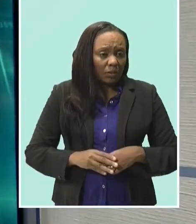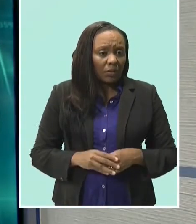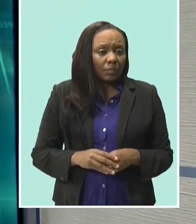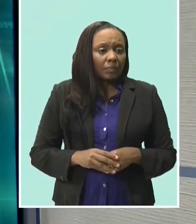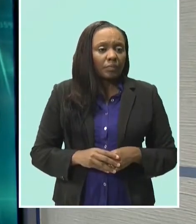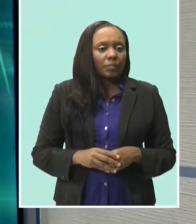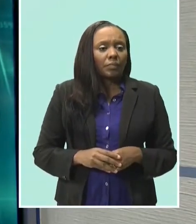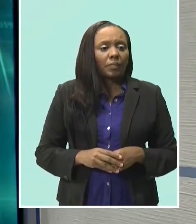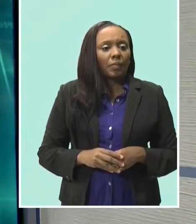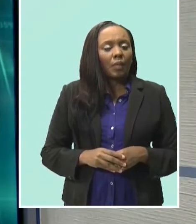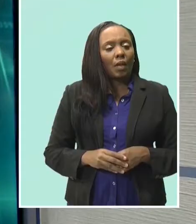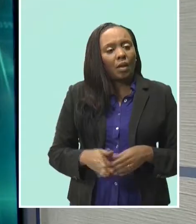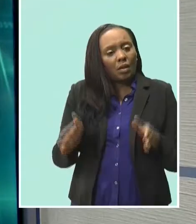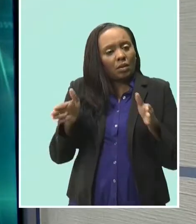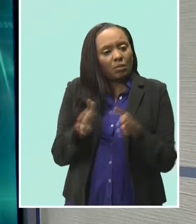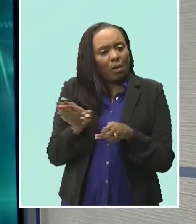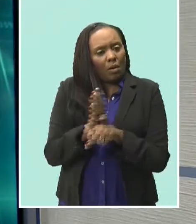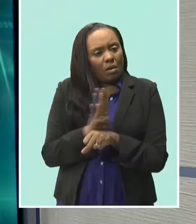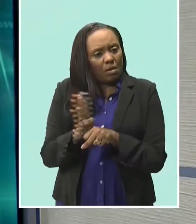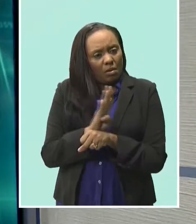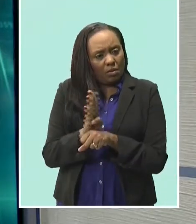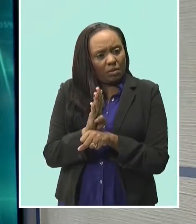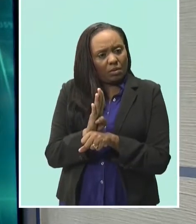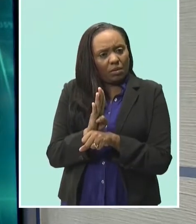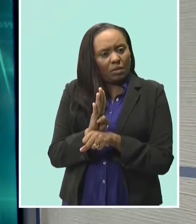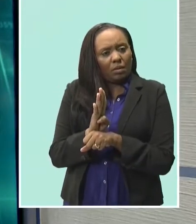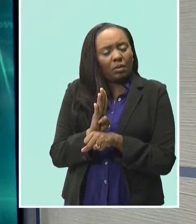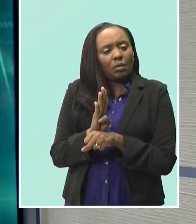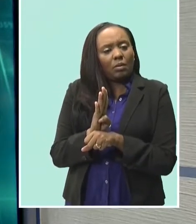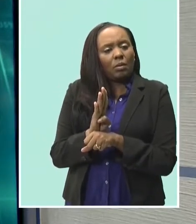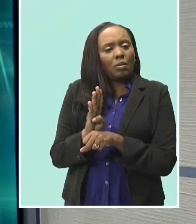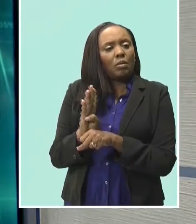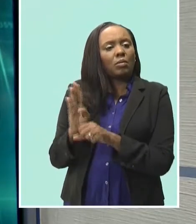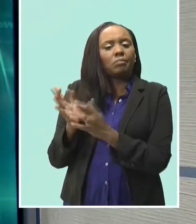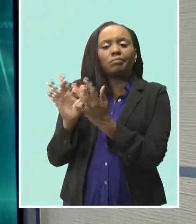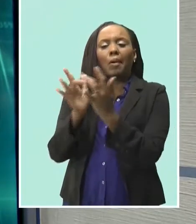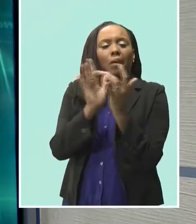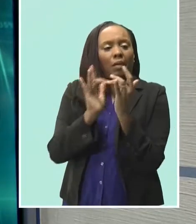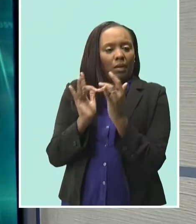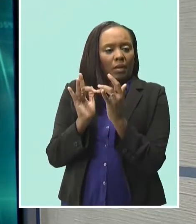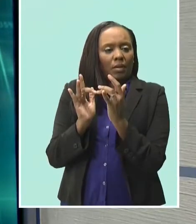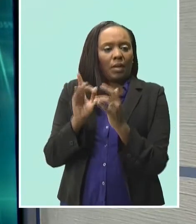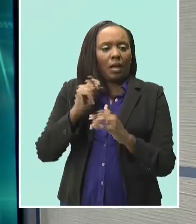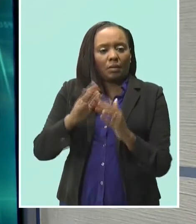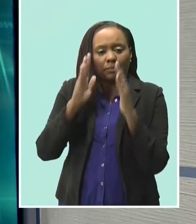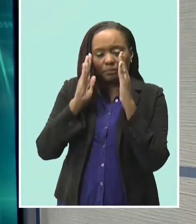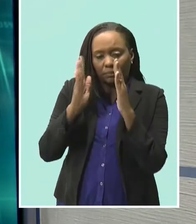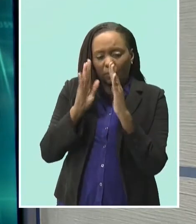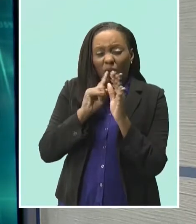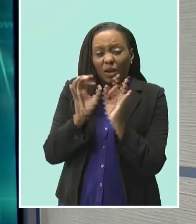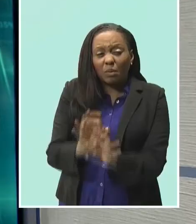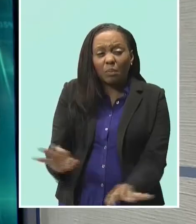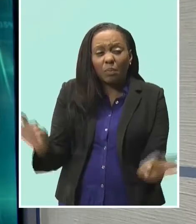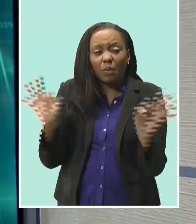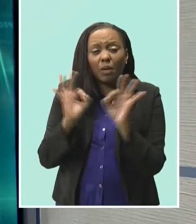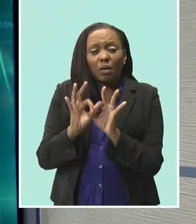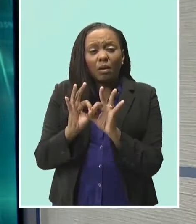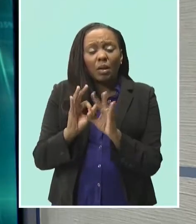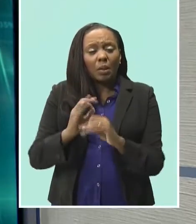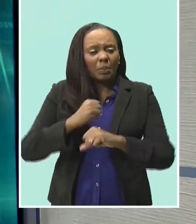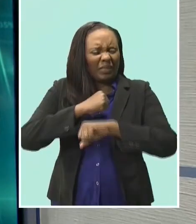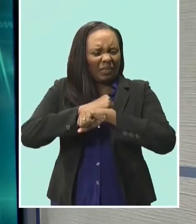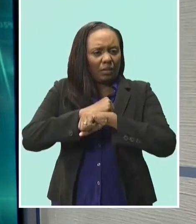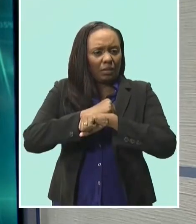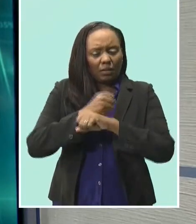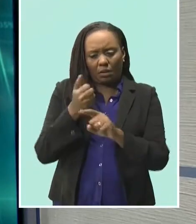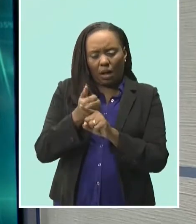Local small business owners who operate in an online environment have been encouraged to pay attention to the importance of cyber security.